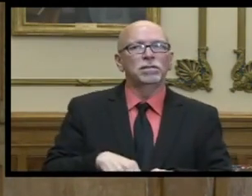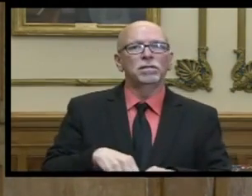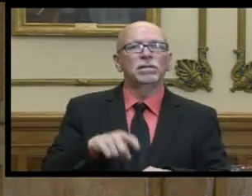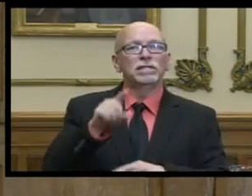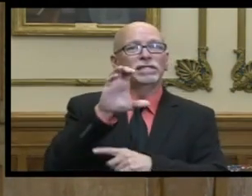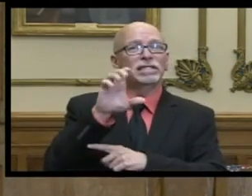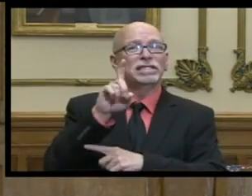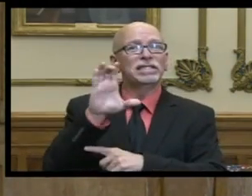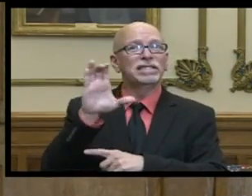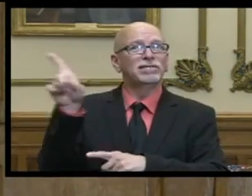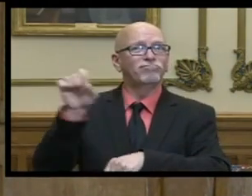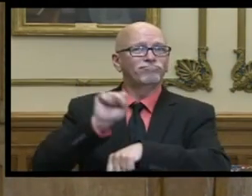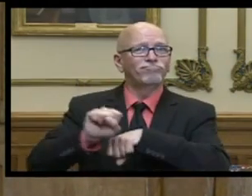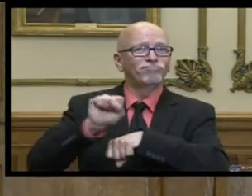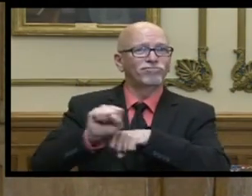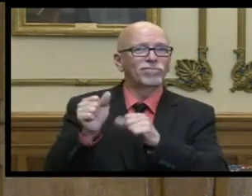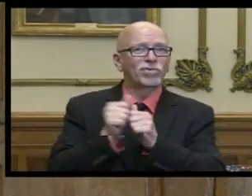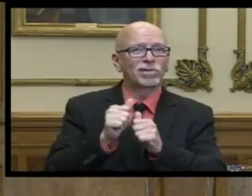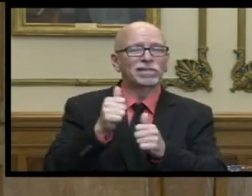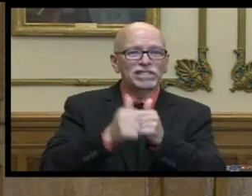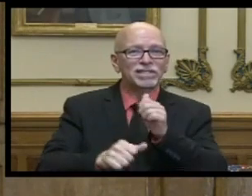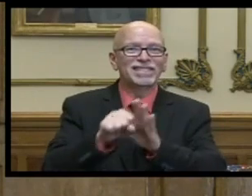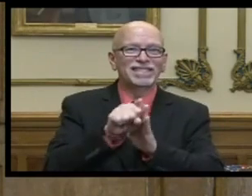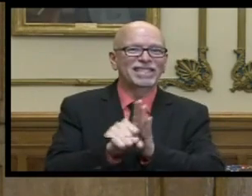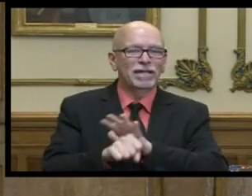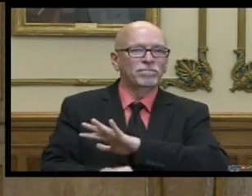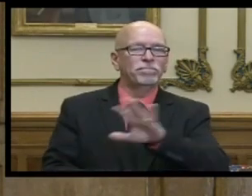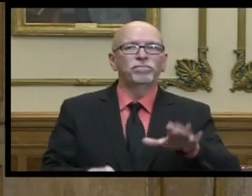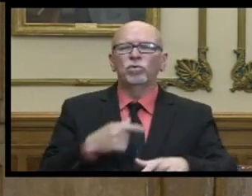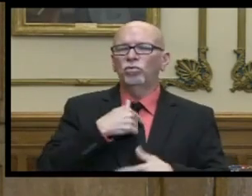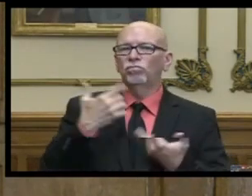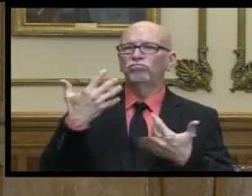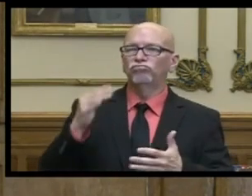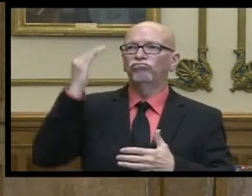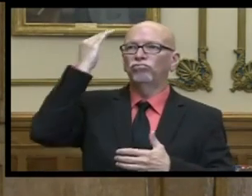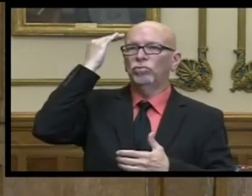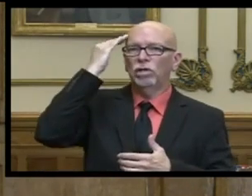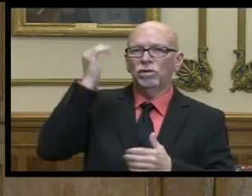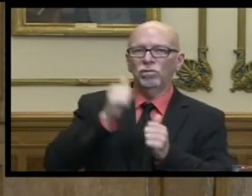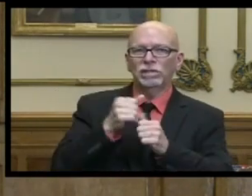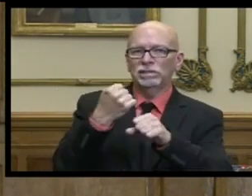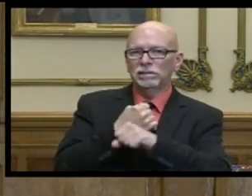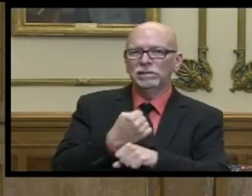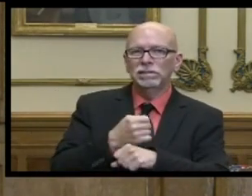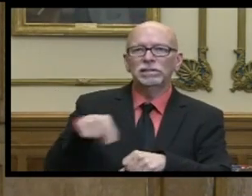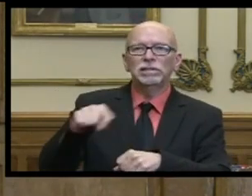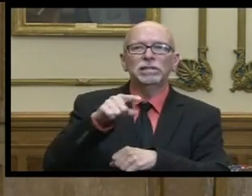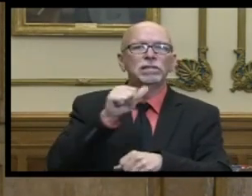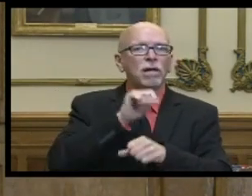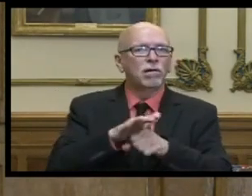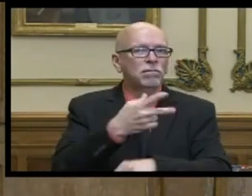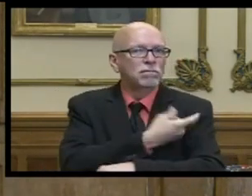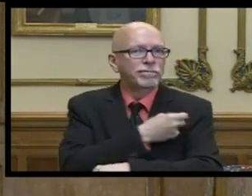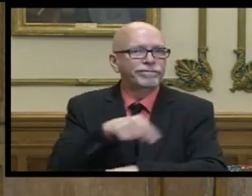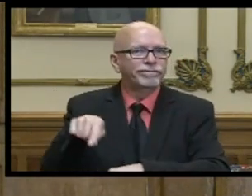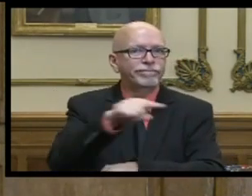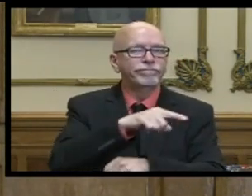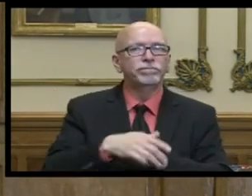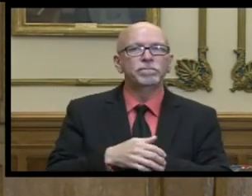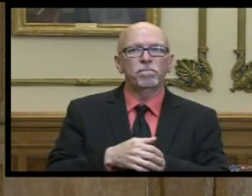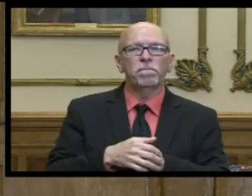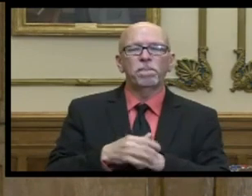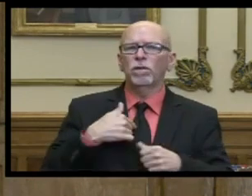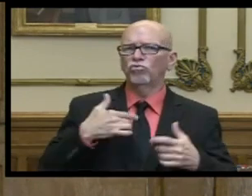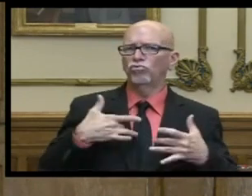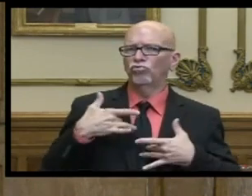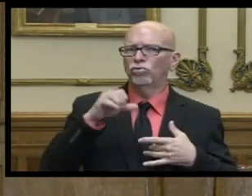the cdc has been working with every state we we are well aware of those um statistics and very concerned about them a part